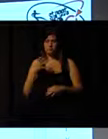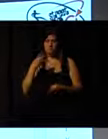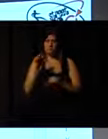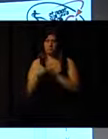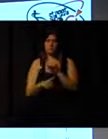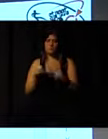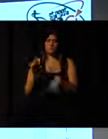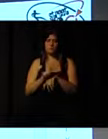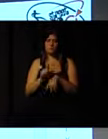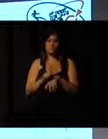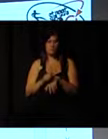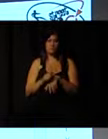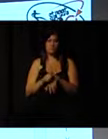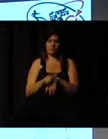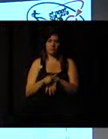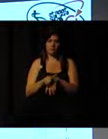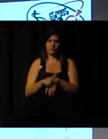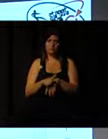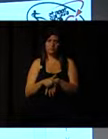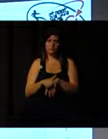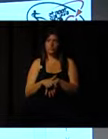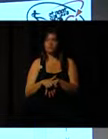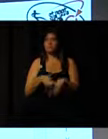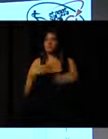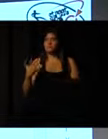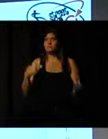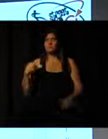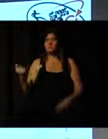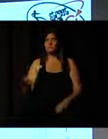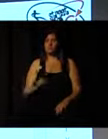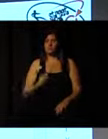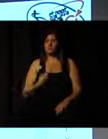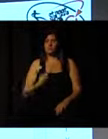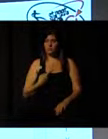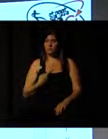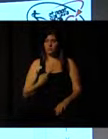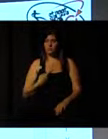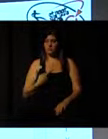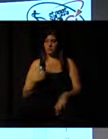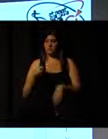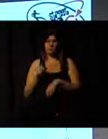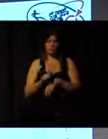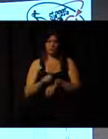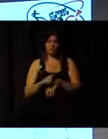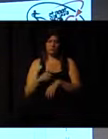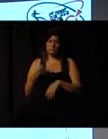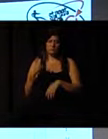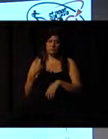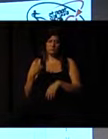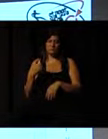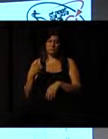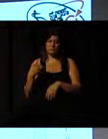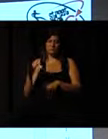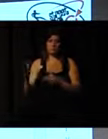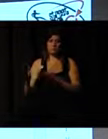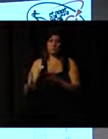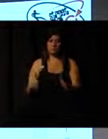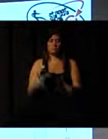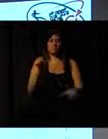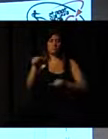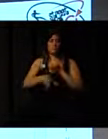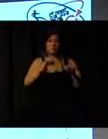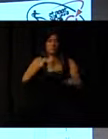So we've developed a sports motivator pathway whereby this tends to work quite well with girls as well, where their